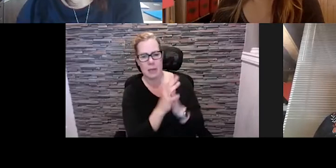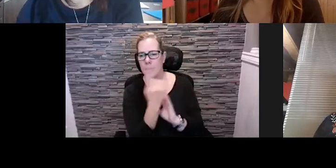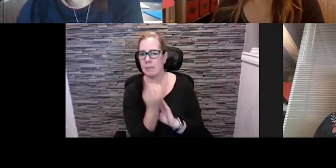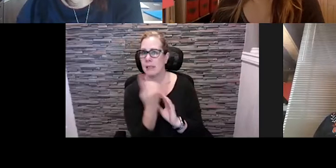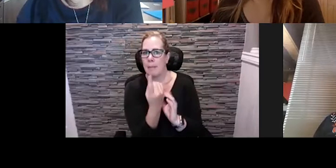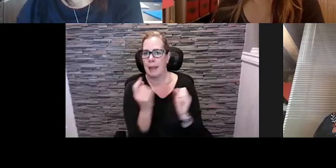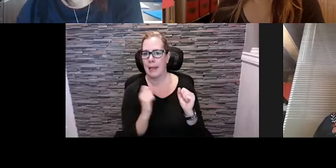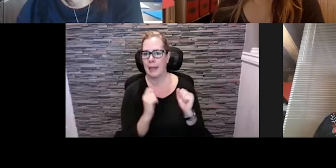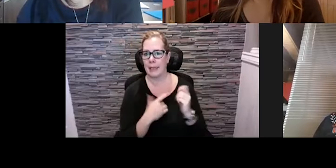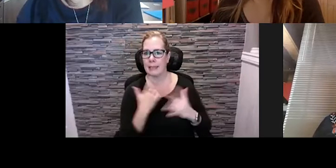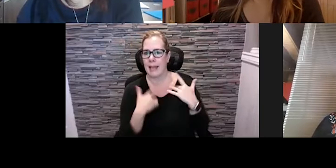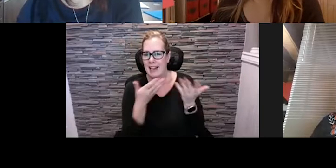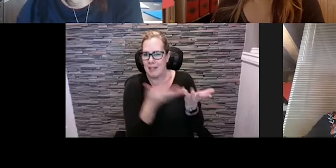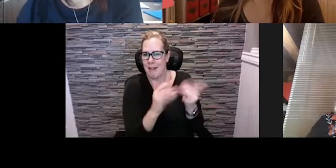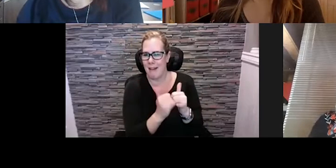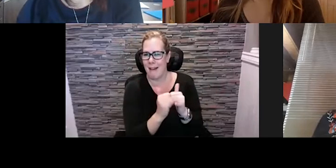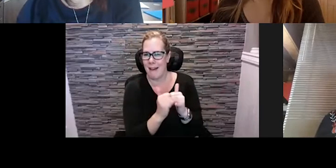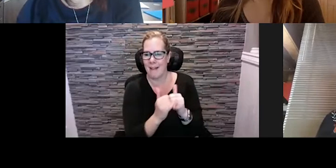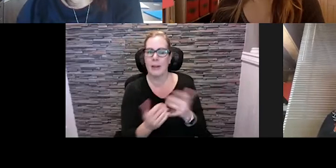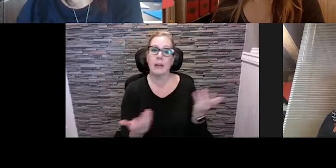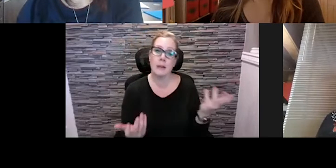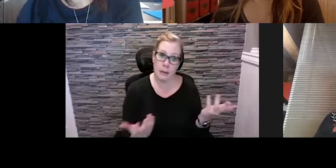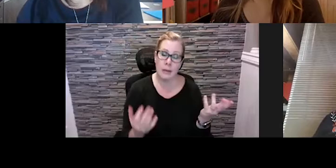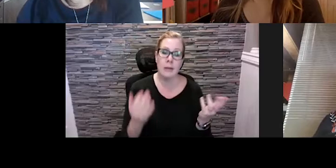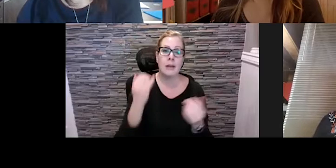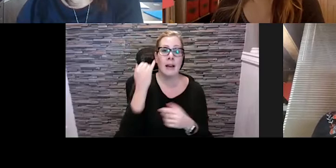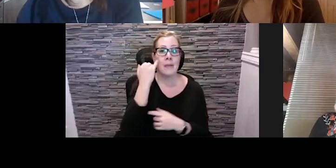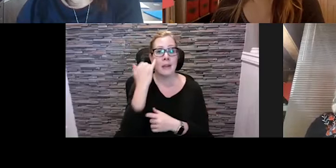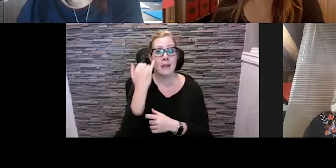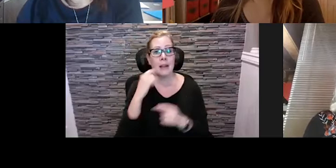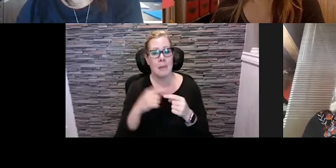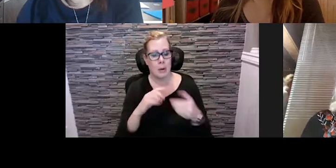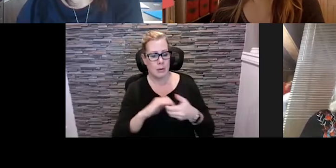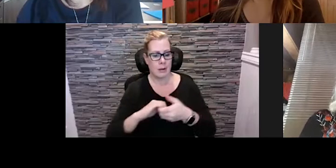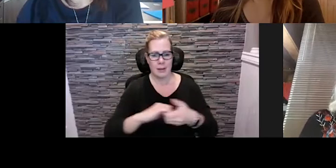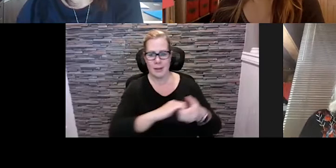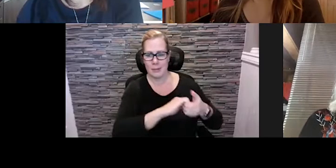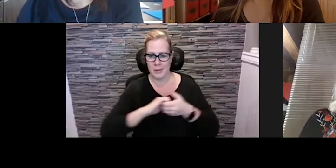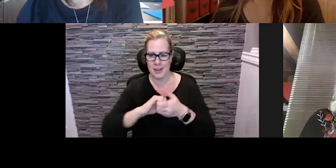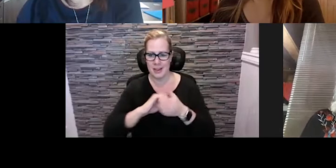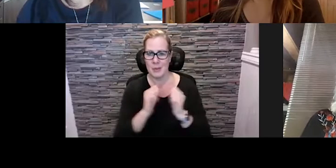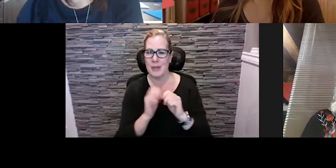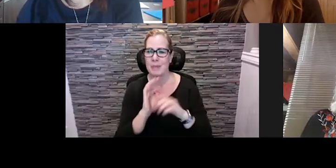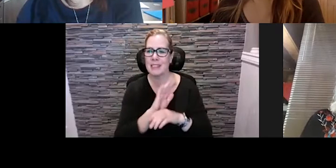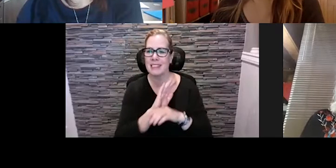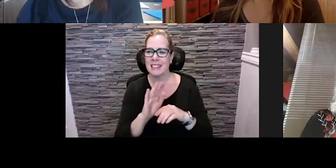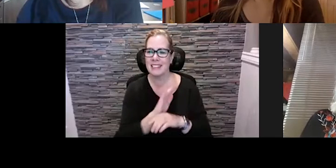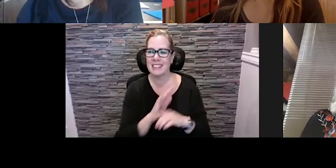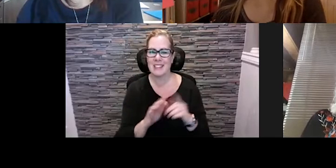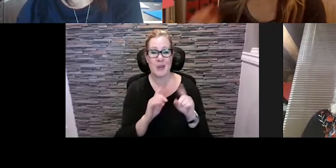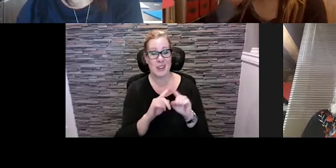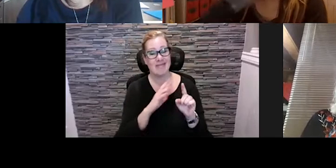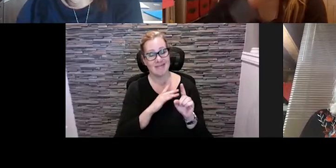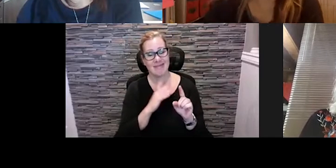Teresa you talked about, you know, this, this idea of collaboration and getting approached by, you know, these different. And different